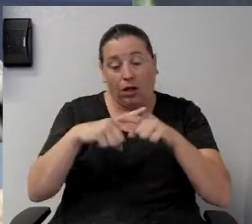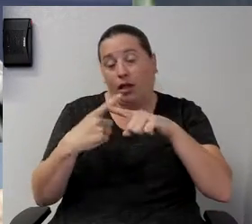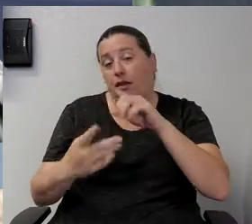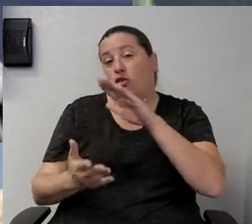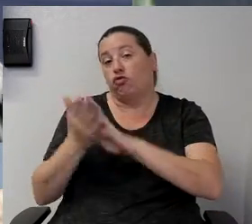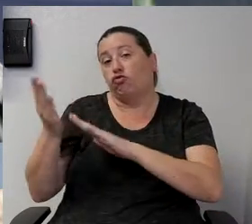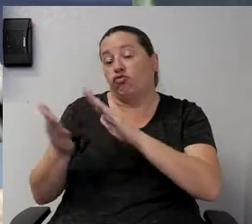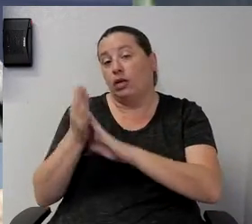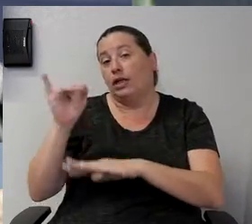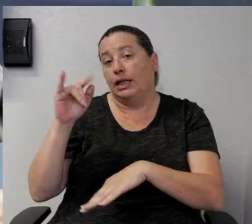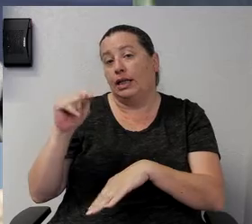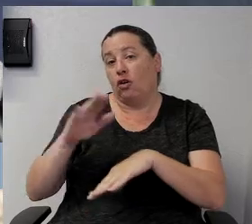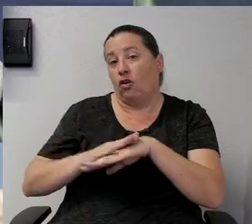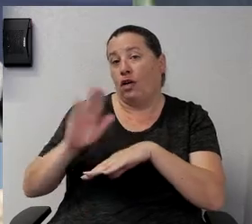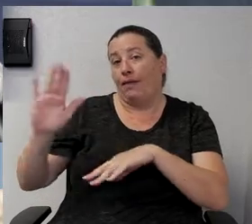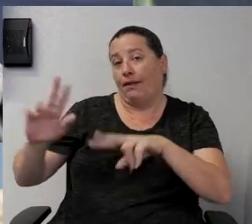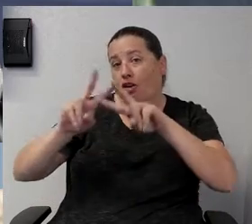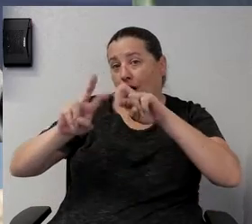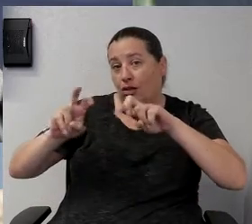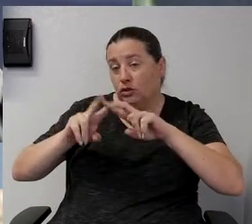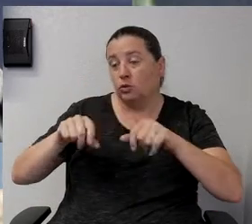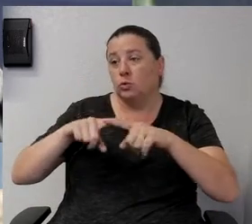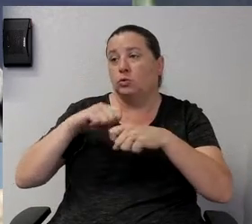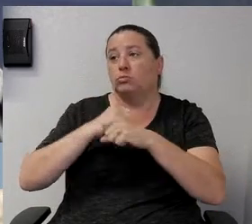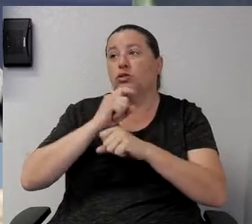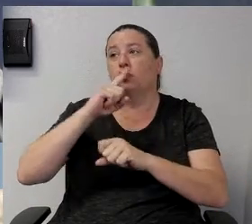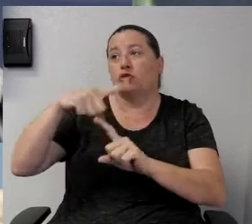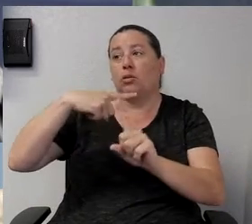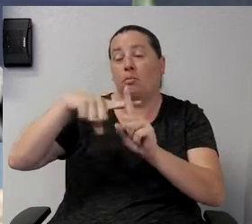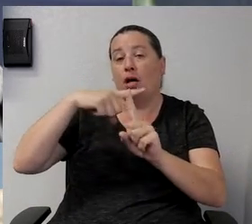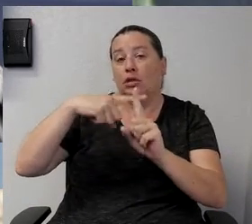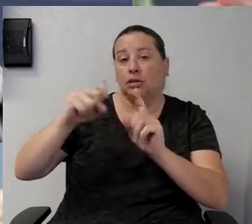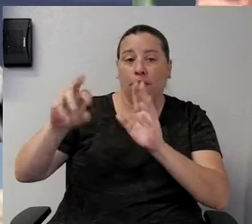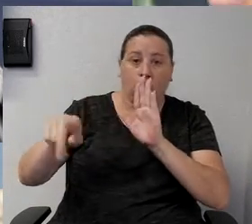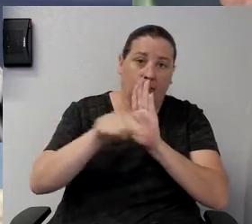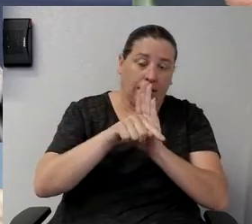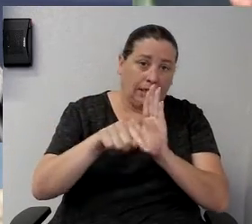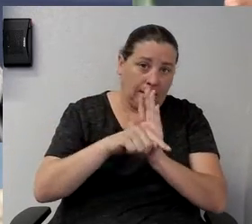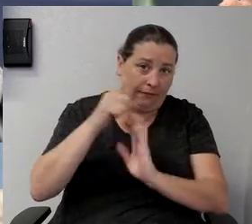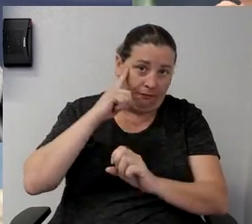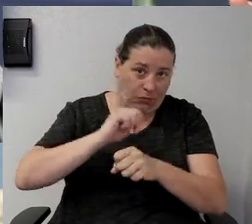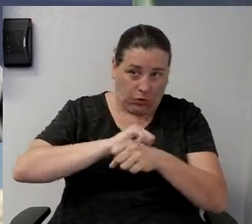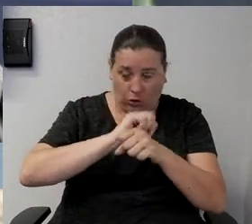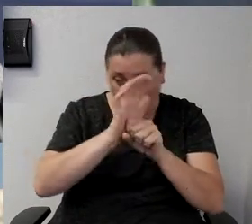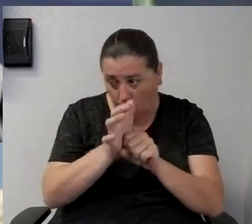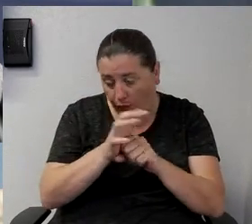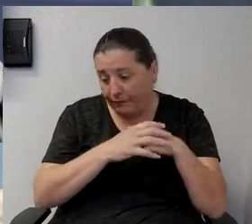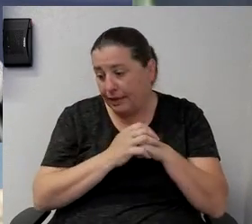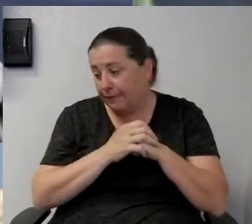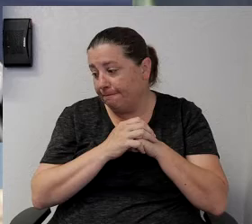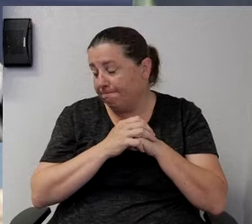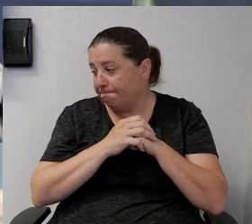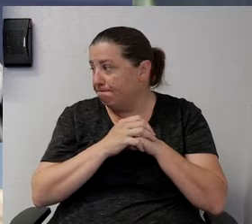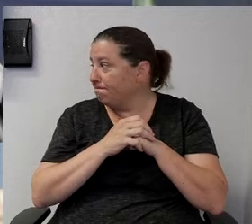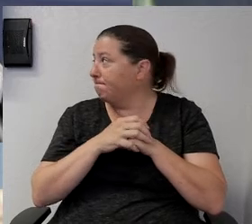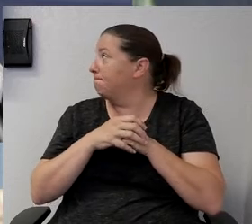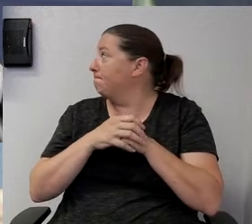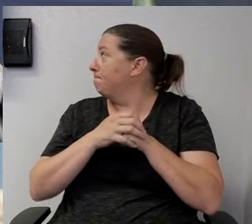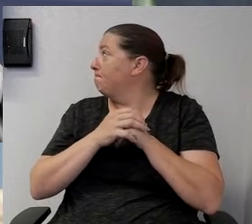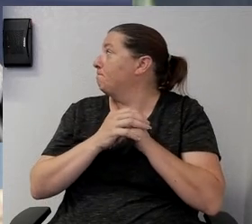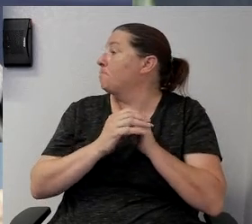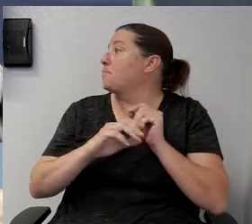running it you know on their analyzer to see if they're positive or negative for COVID so as of right now